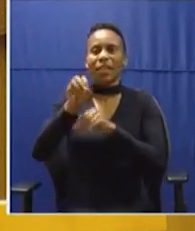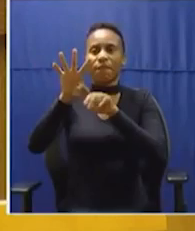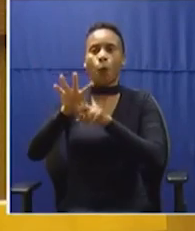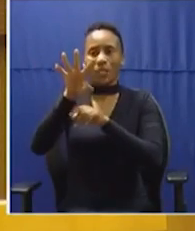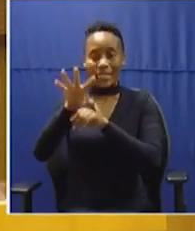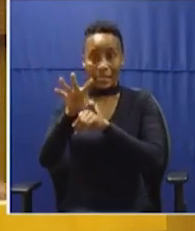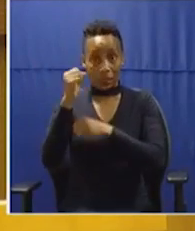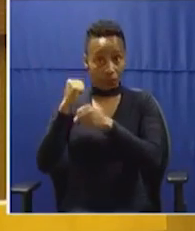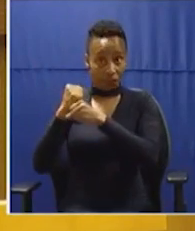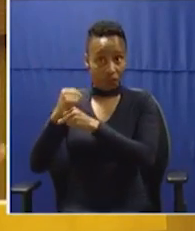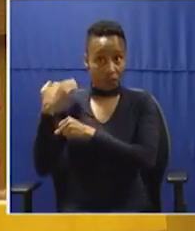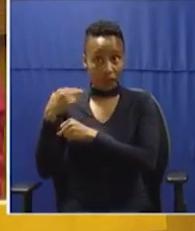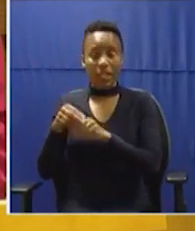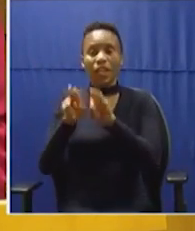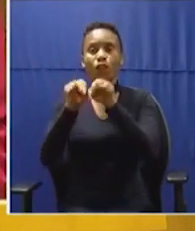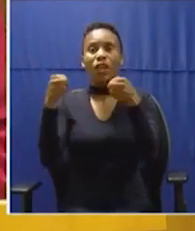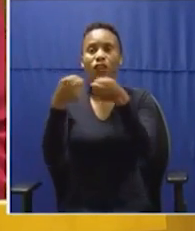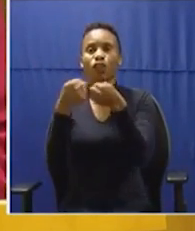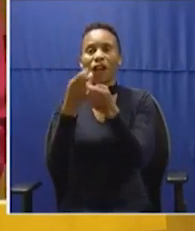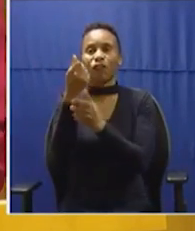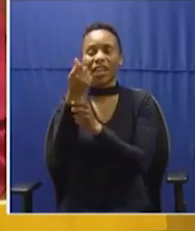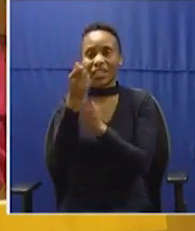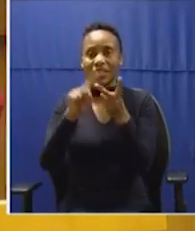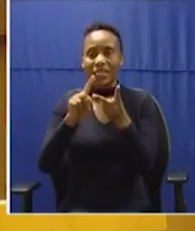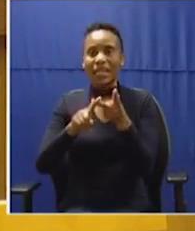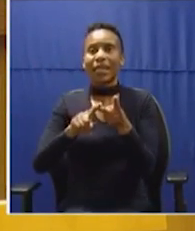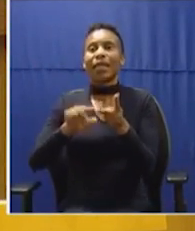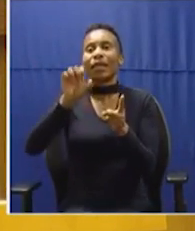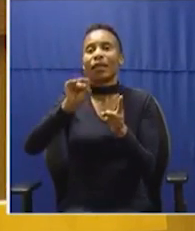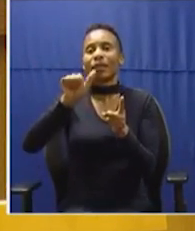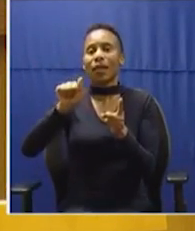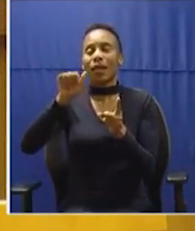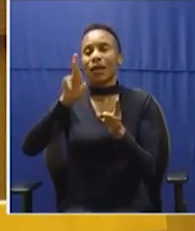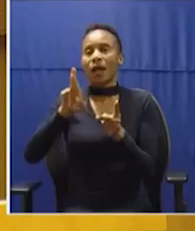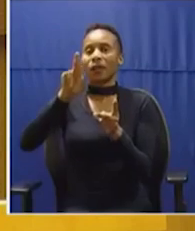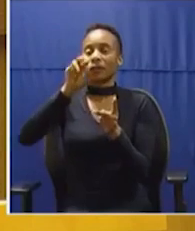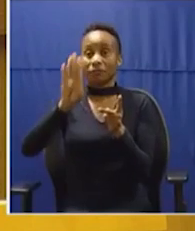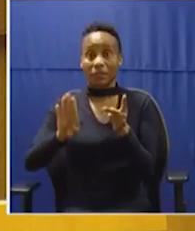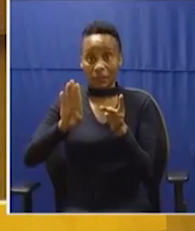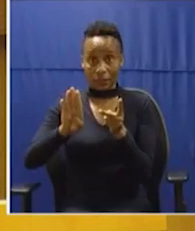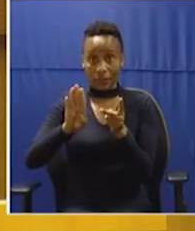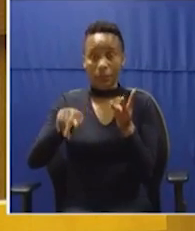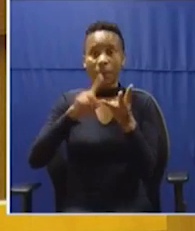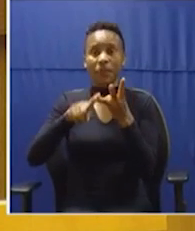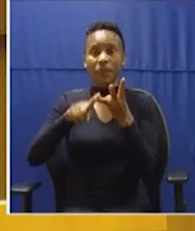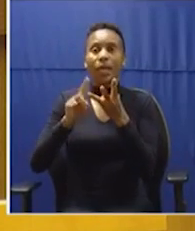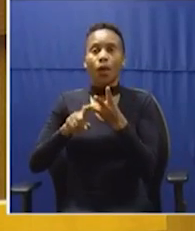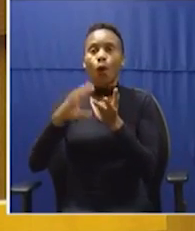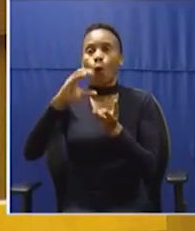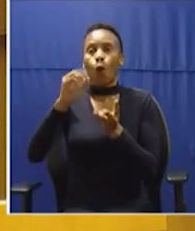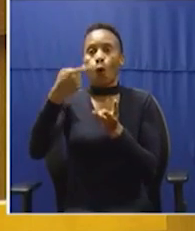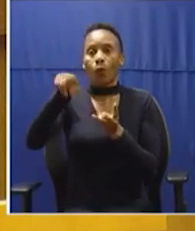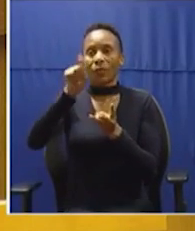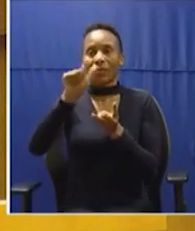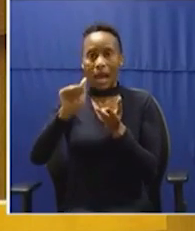National Treasury, the South African Reserve Bank, the Department of Cooperative Governance and Traditional Affairs were aware